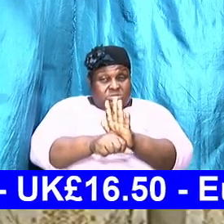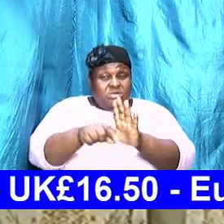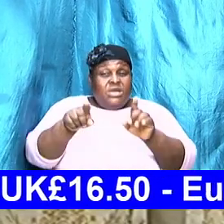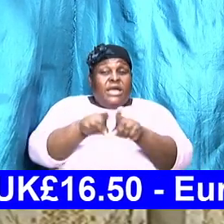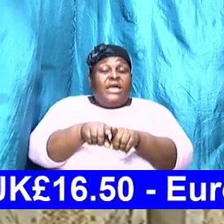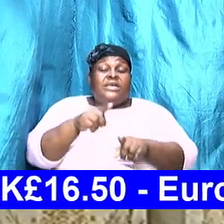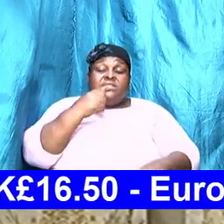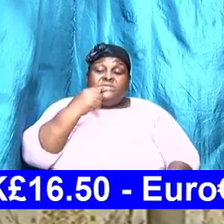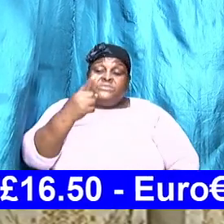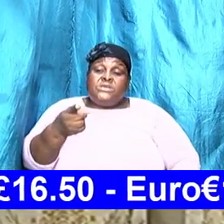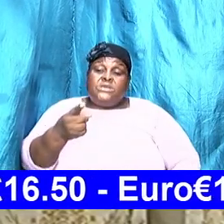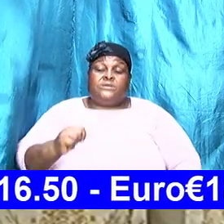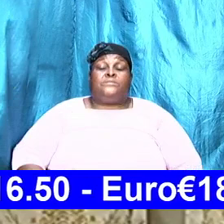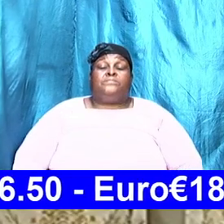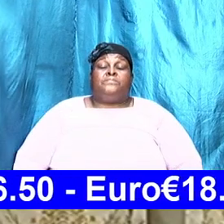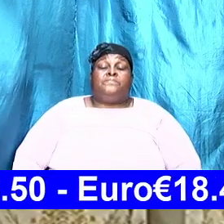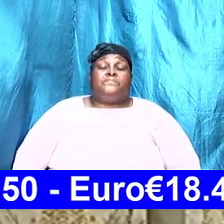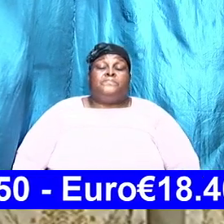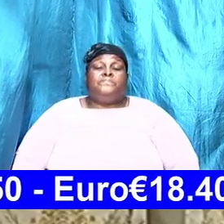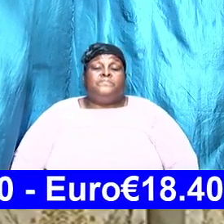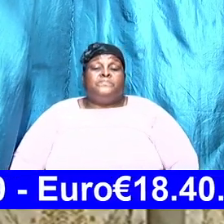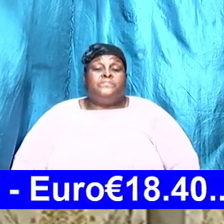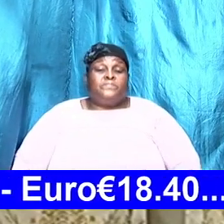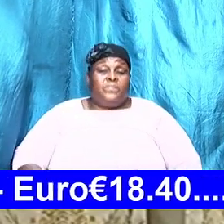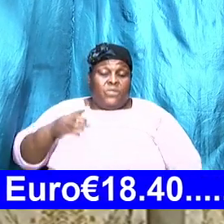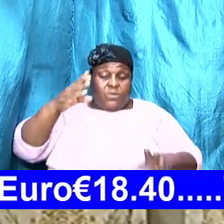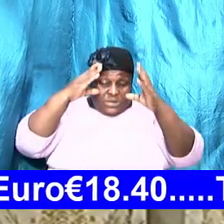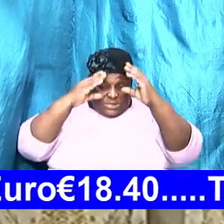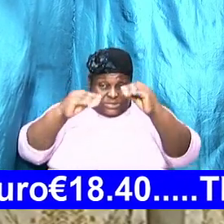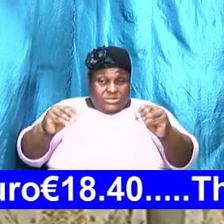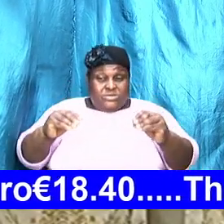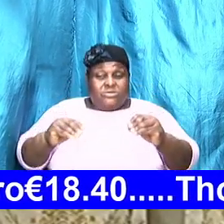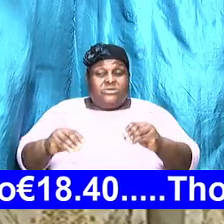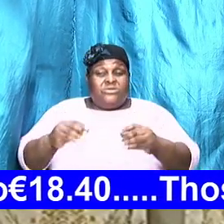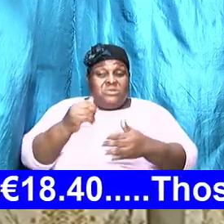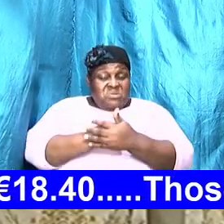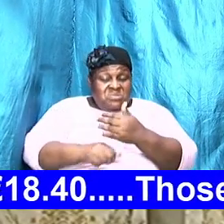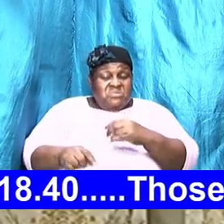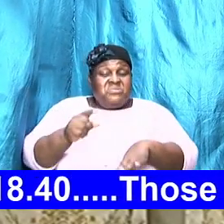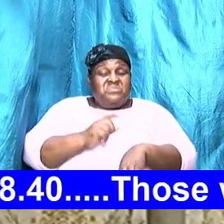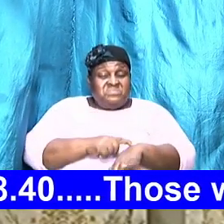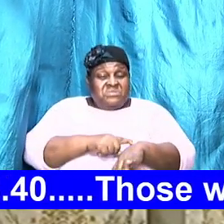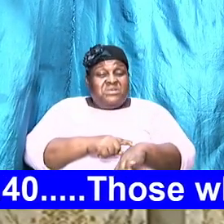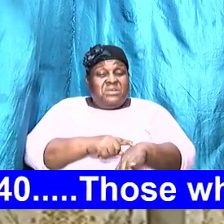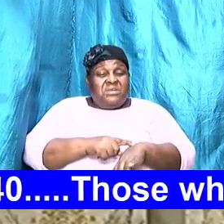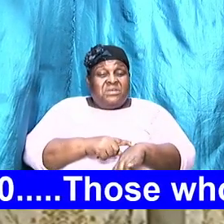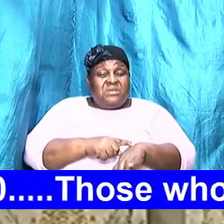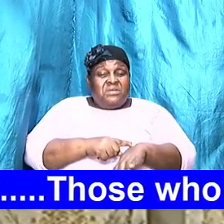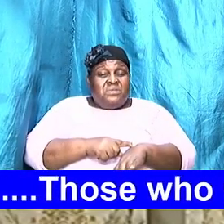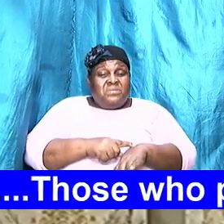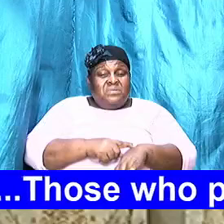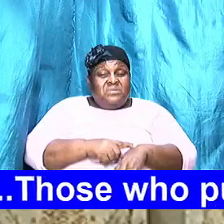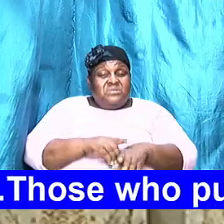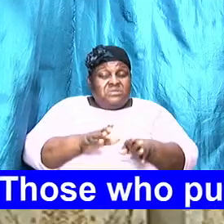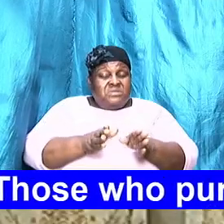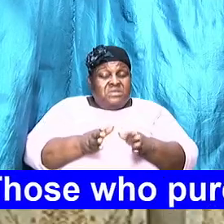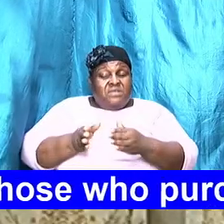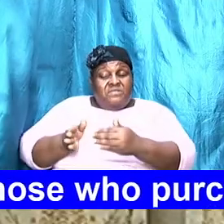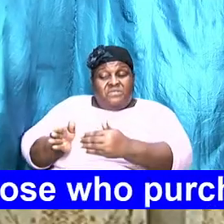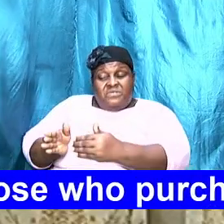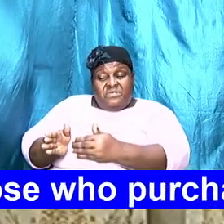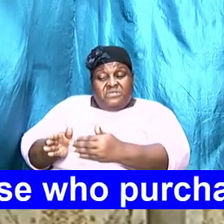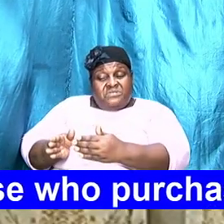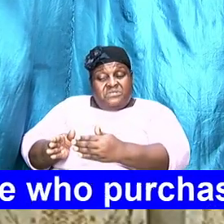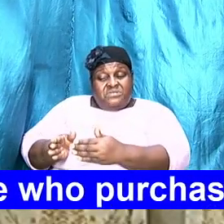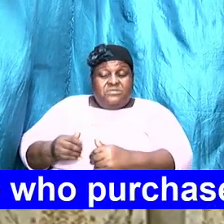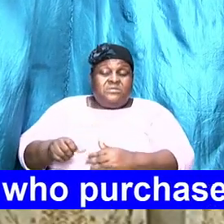speaking. Because, you know, we're teaching, know, but sometimes we divert a little bit. And it is a scripture where,